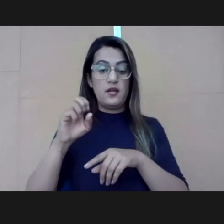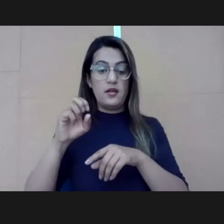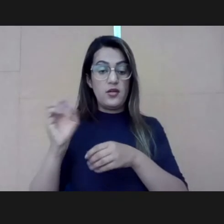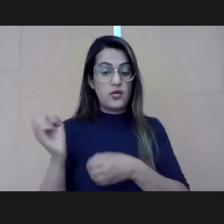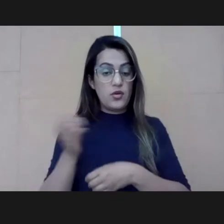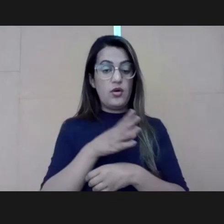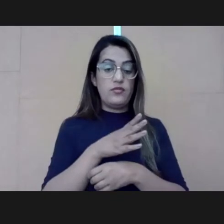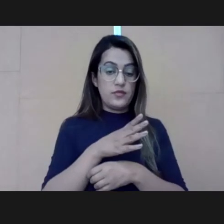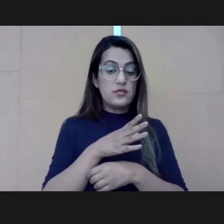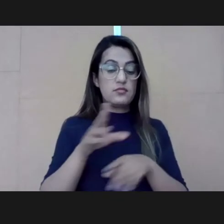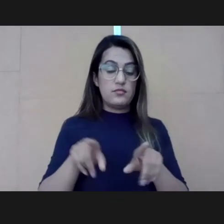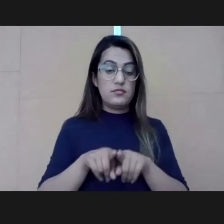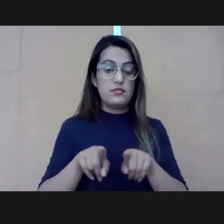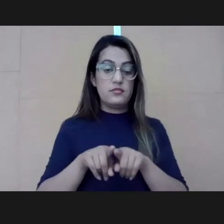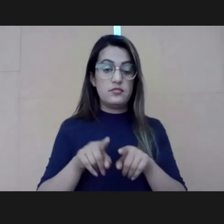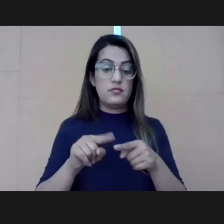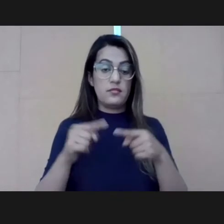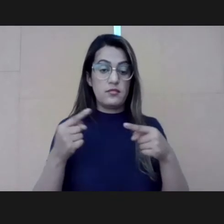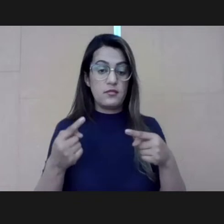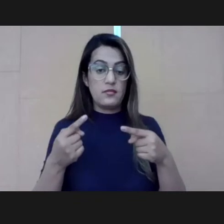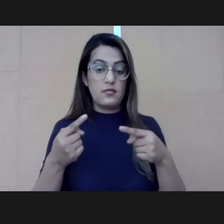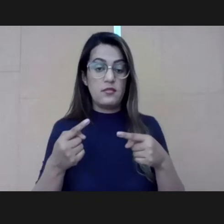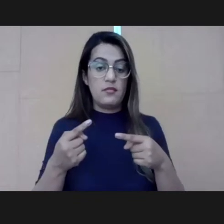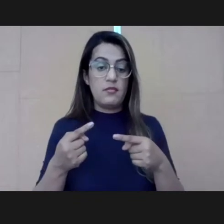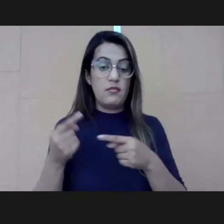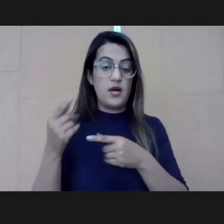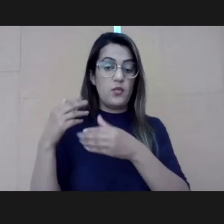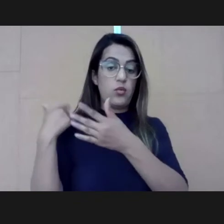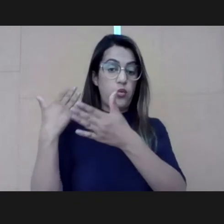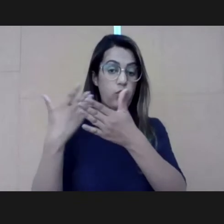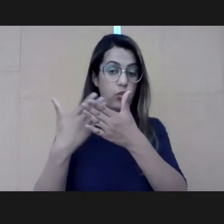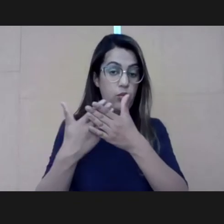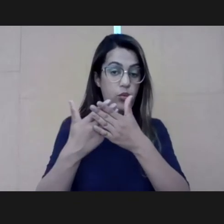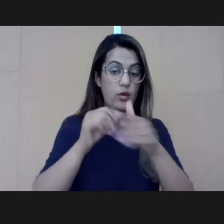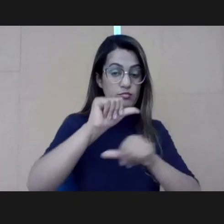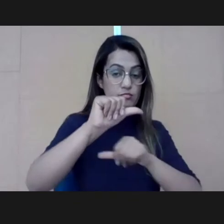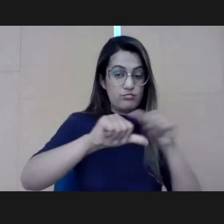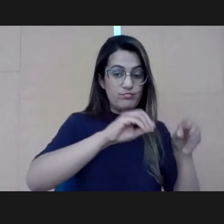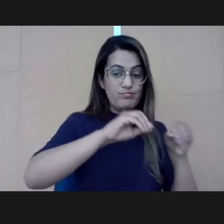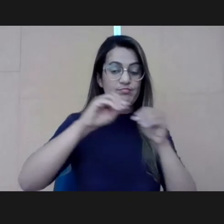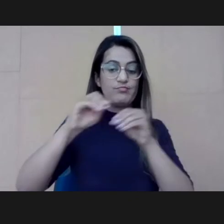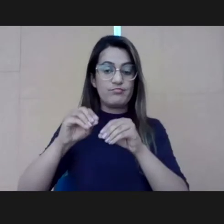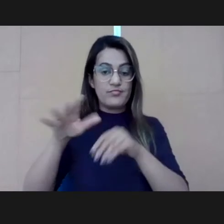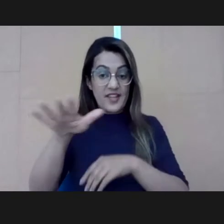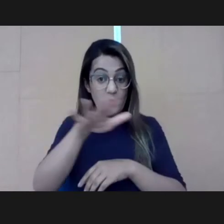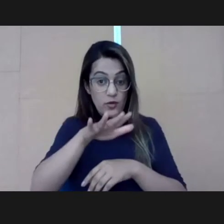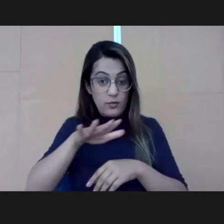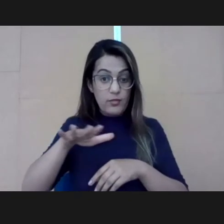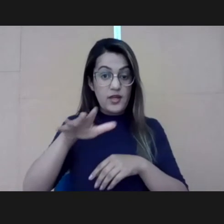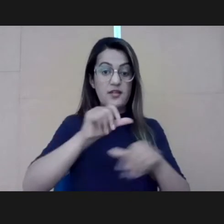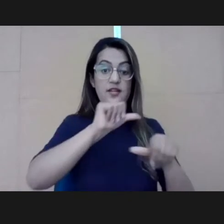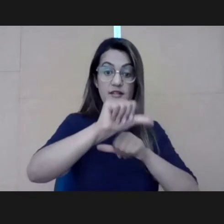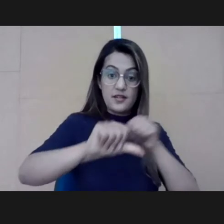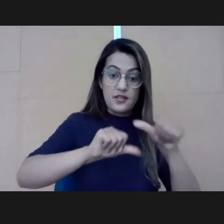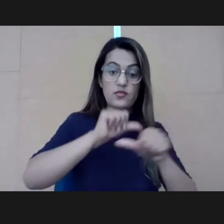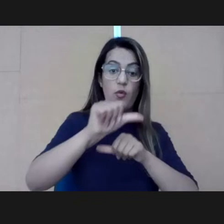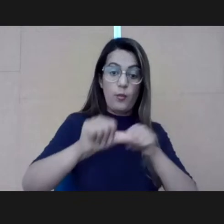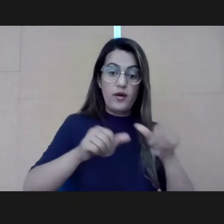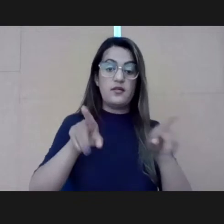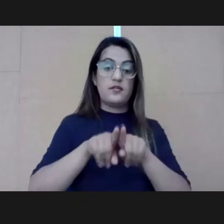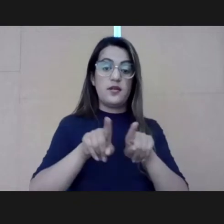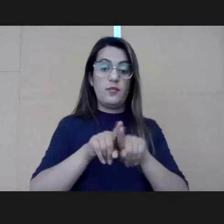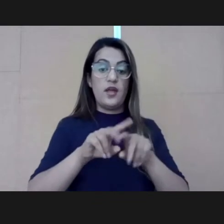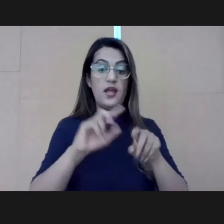But of course, times are changing. And so the environment is changing radically. We see changes in technology